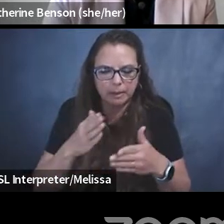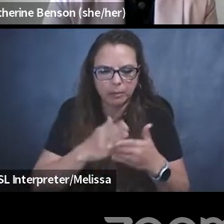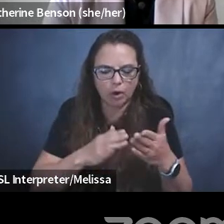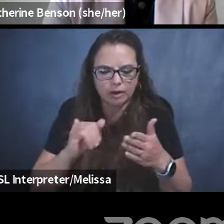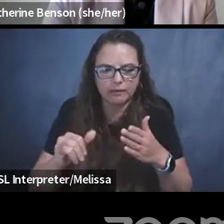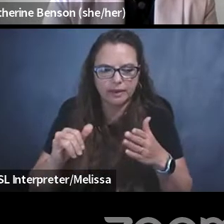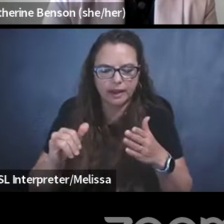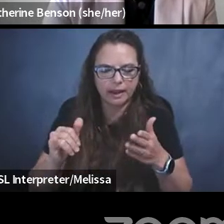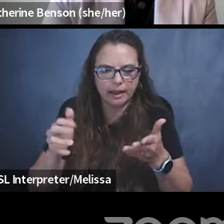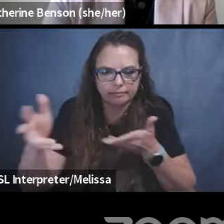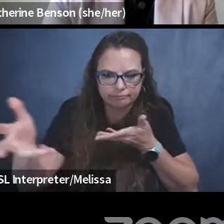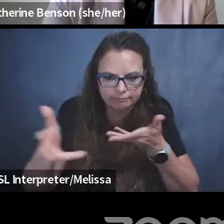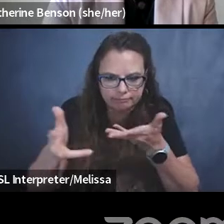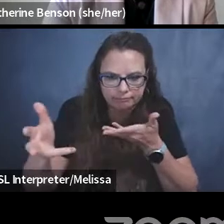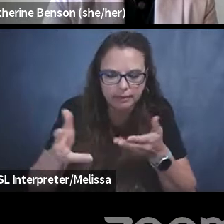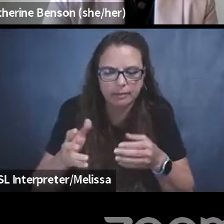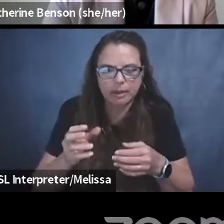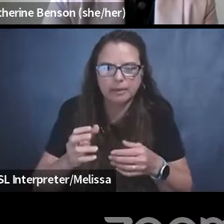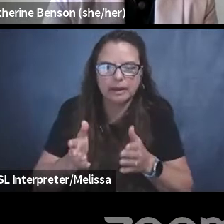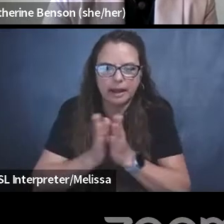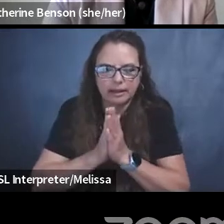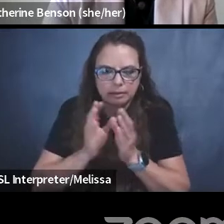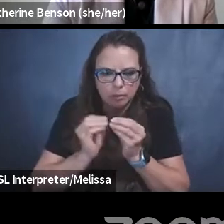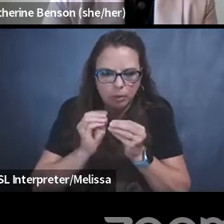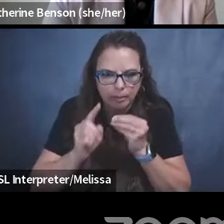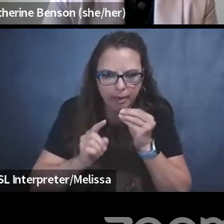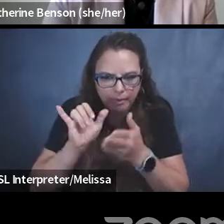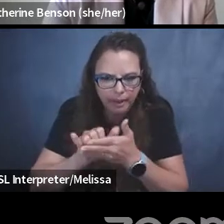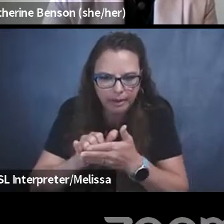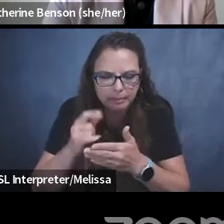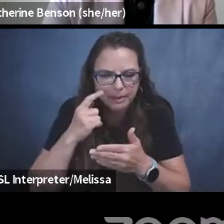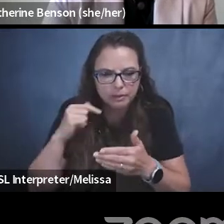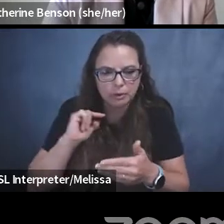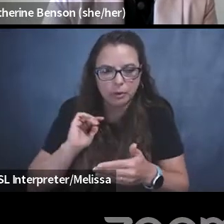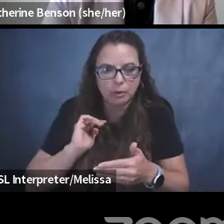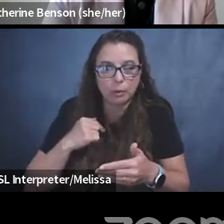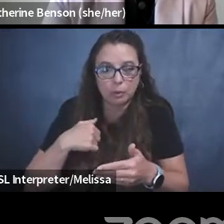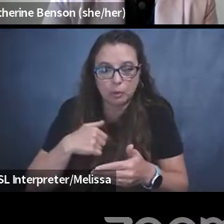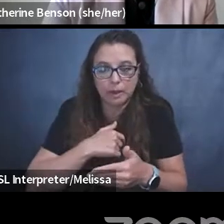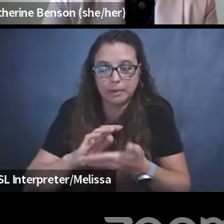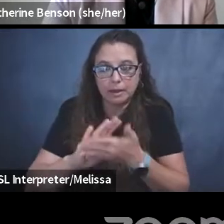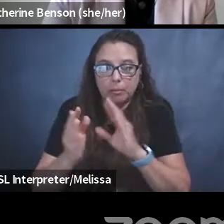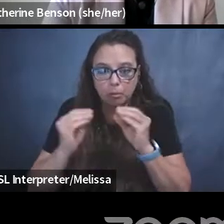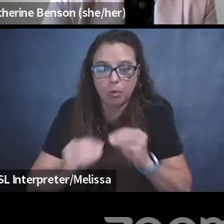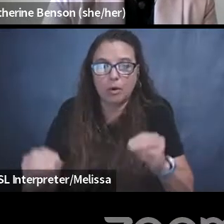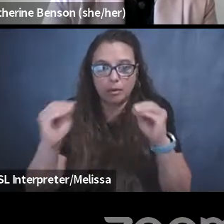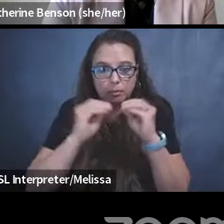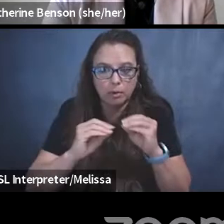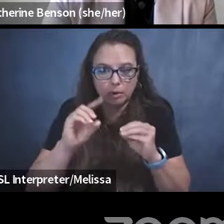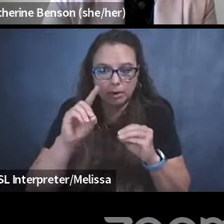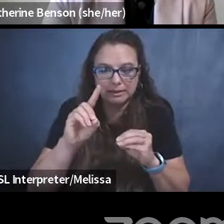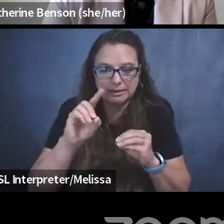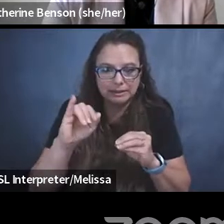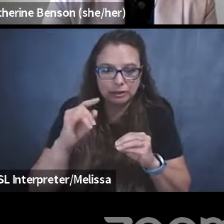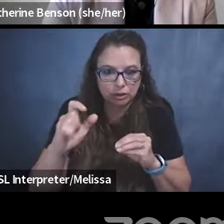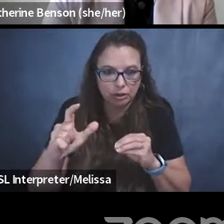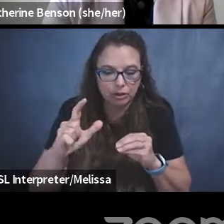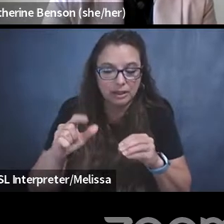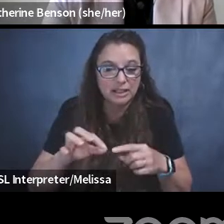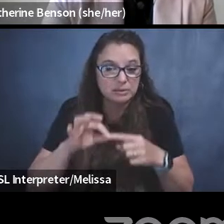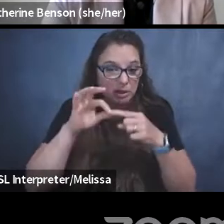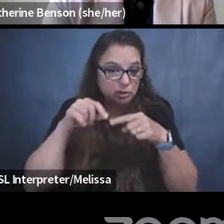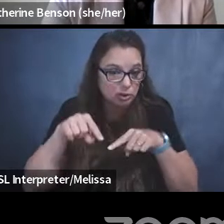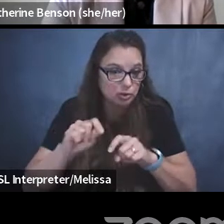asking more about that, because as we get more and more digital, um, we start to see, especially during this pandemic, right. We saw,